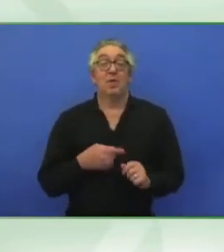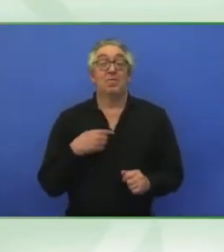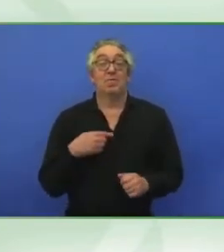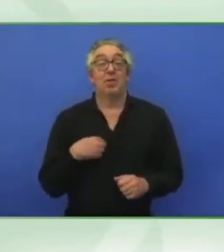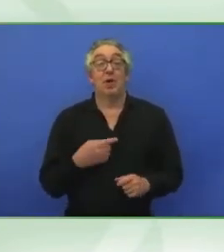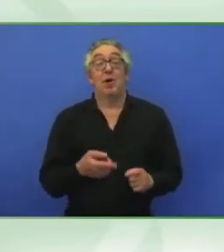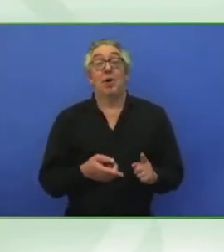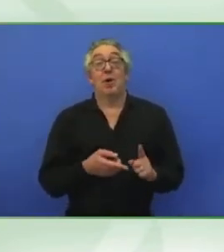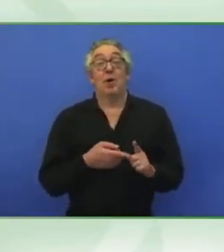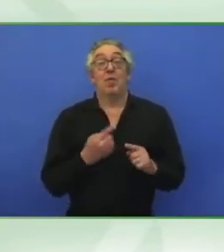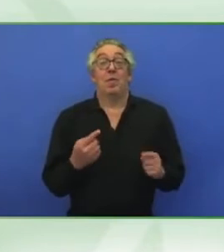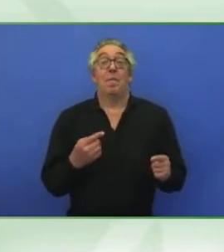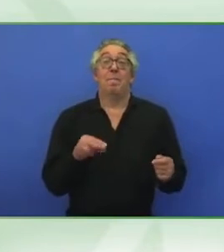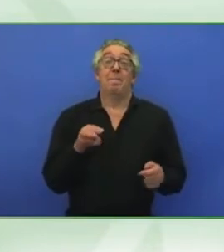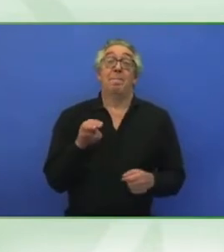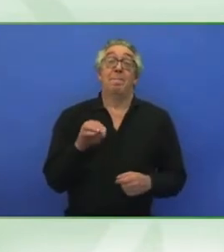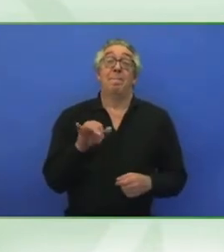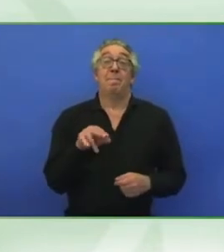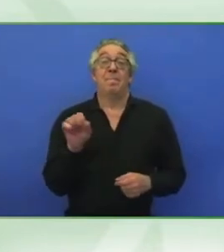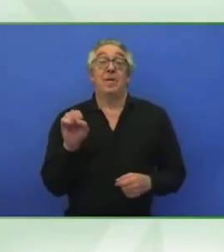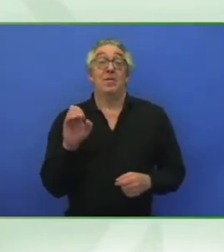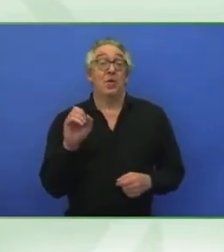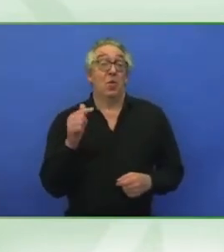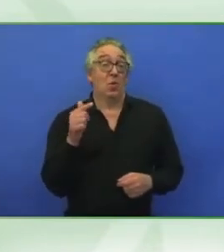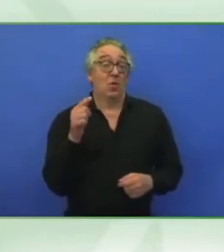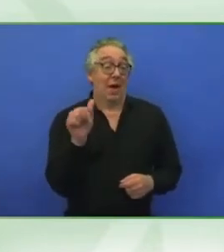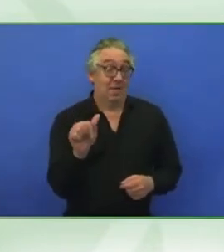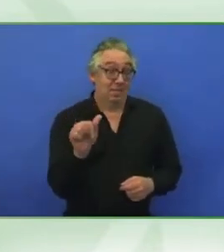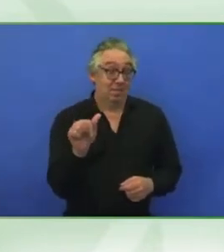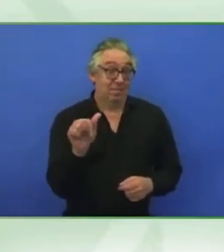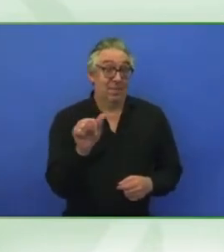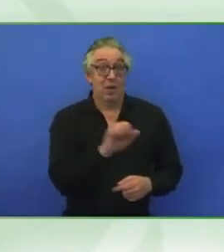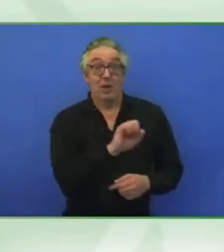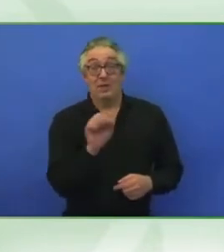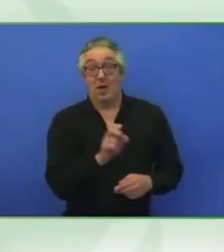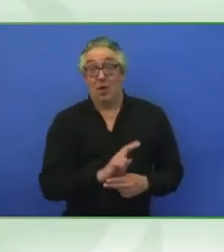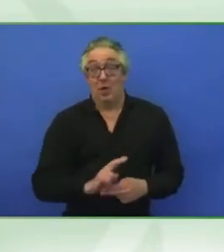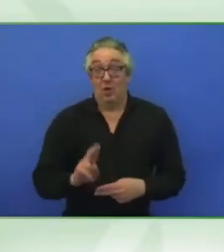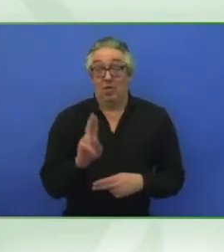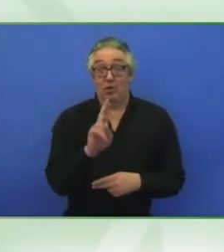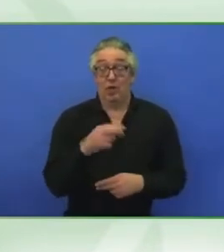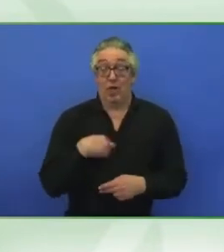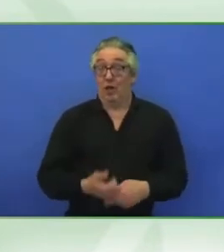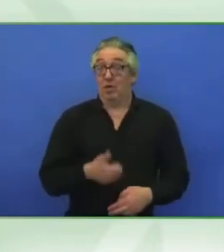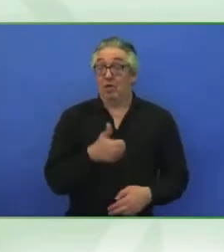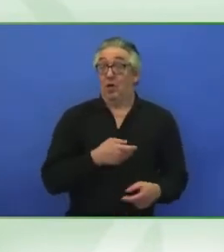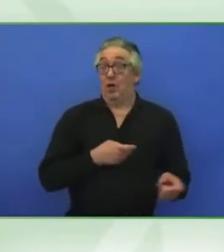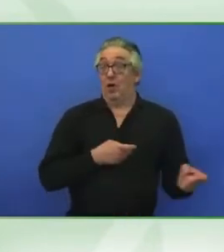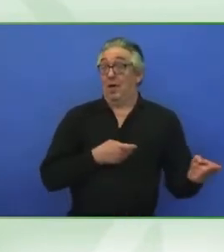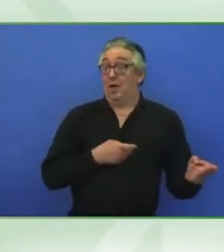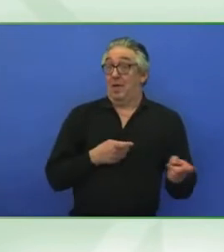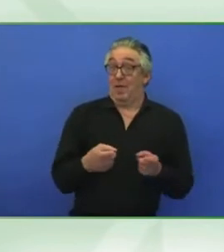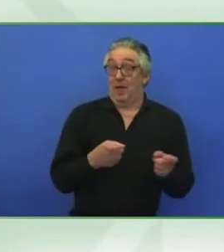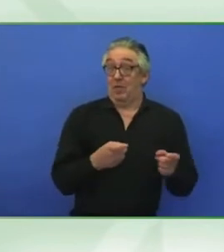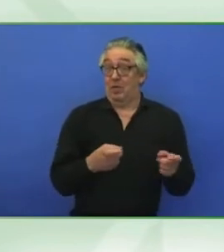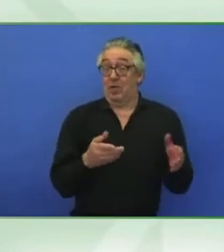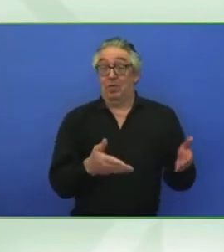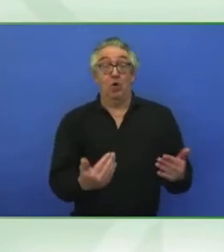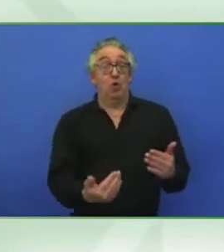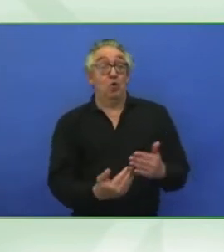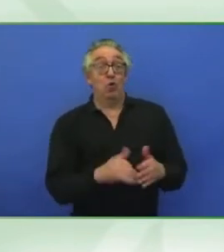of Minnesota in the United States. I am the director of the new Center for International Disability